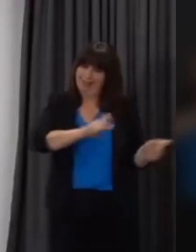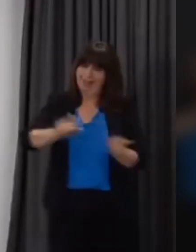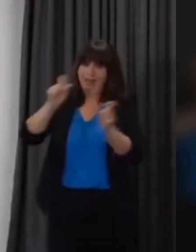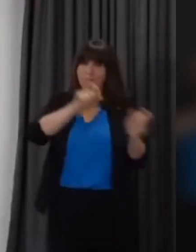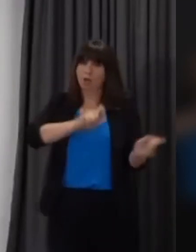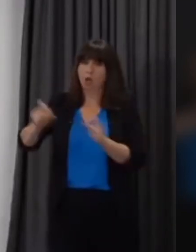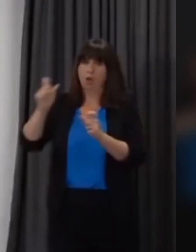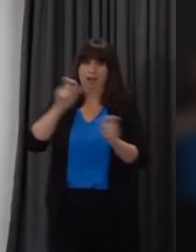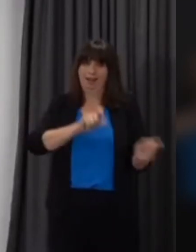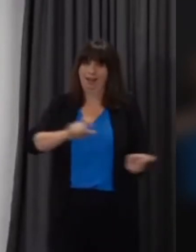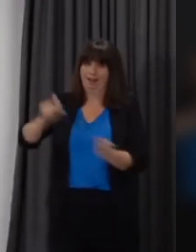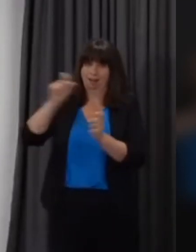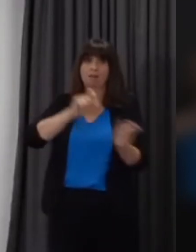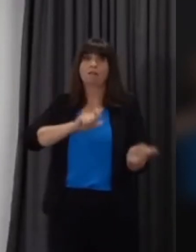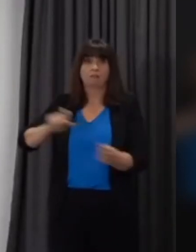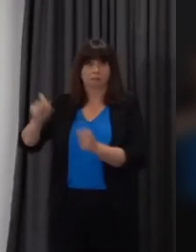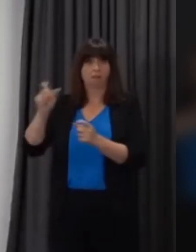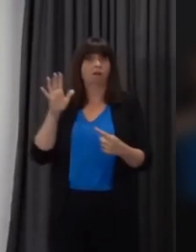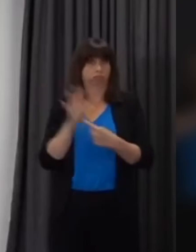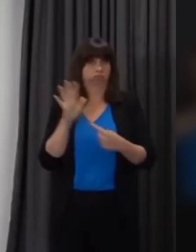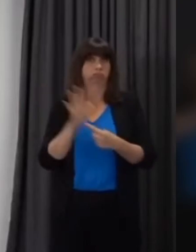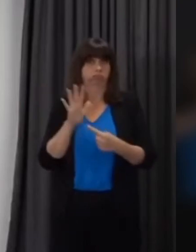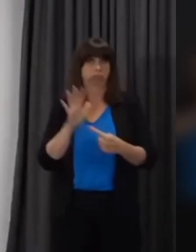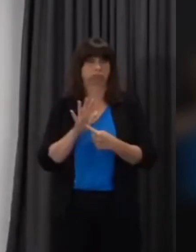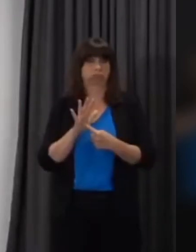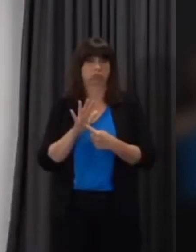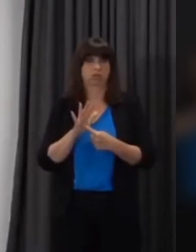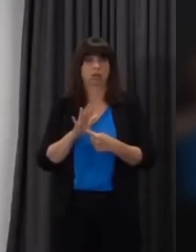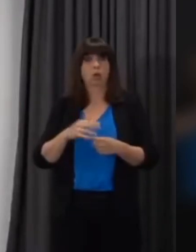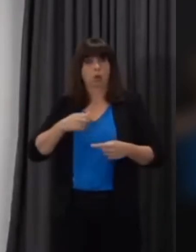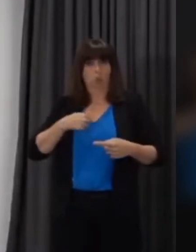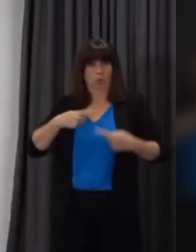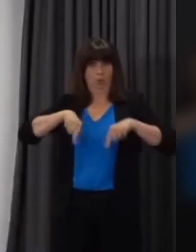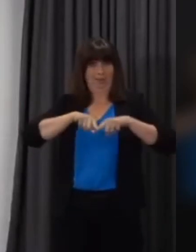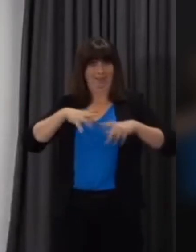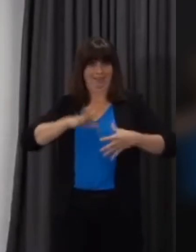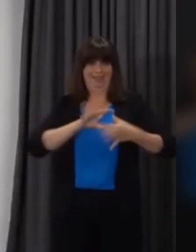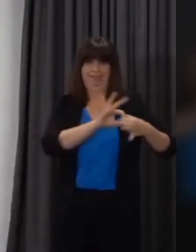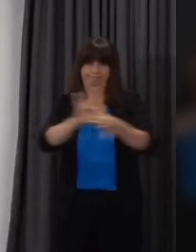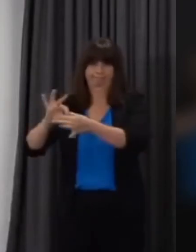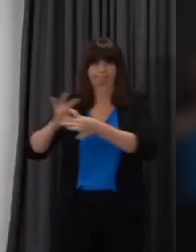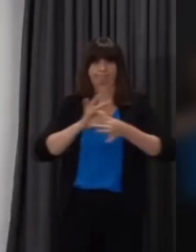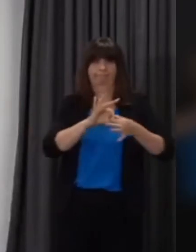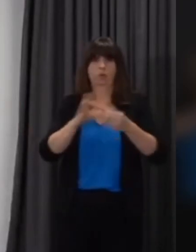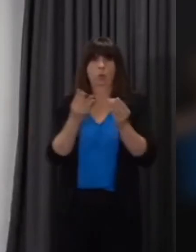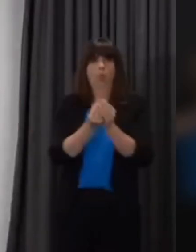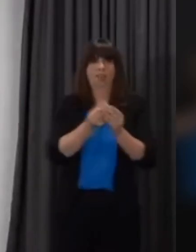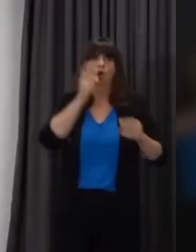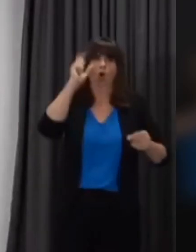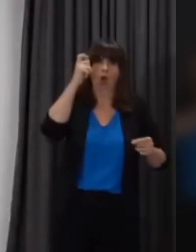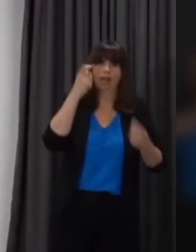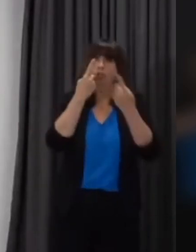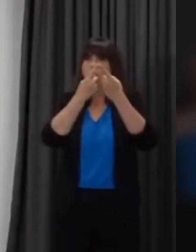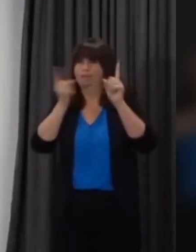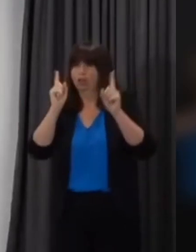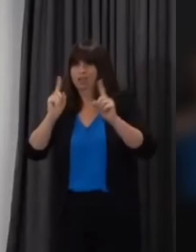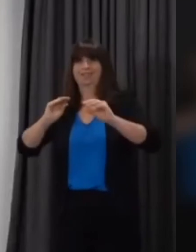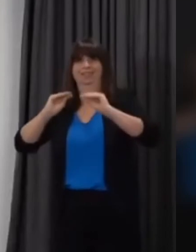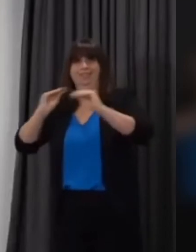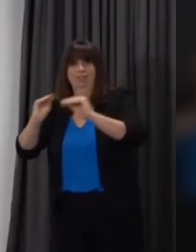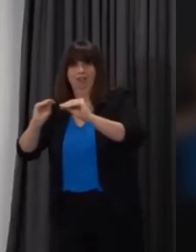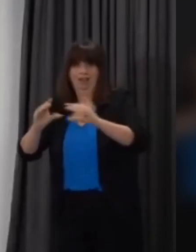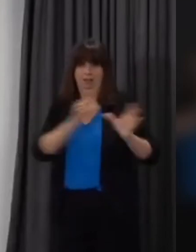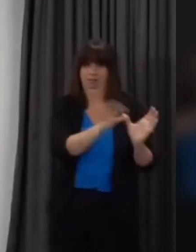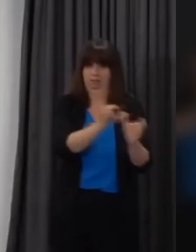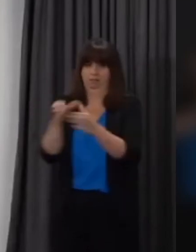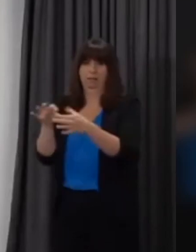is really important and we need to work with providers to ensure that any barriers to students and children participating in